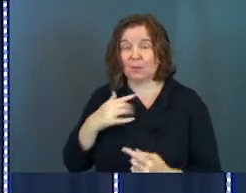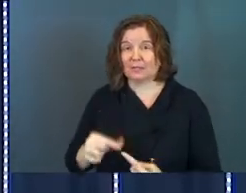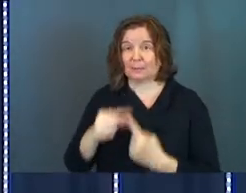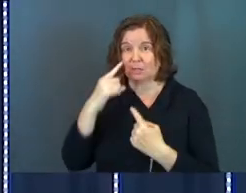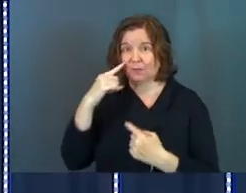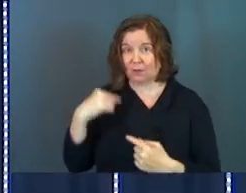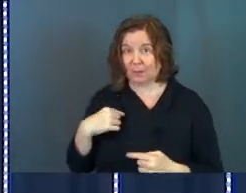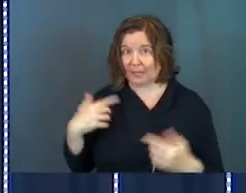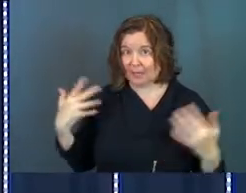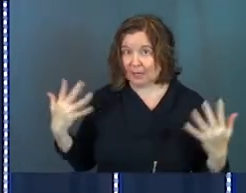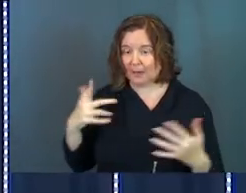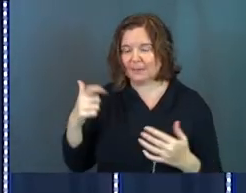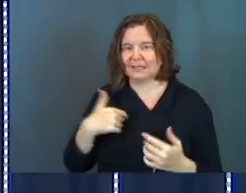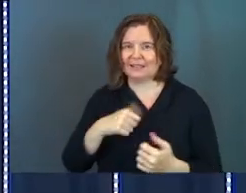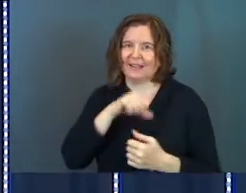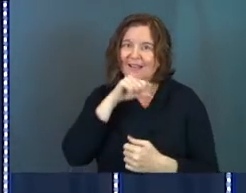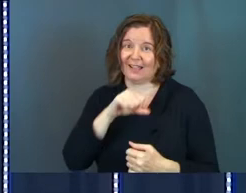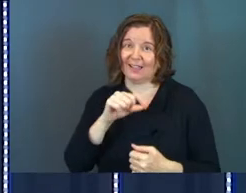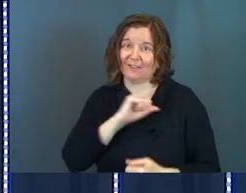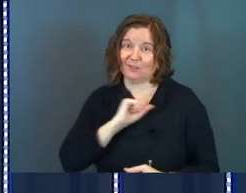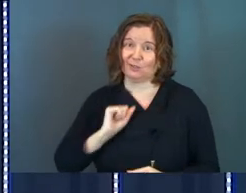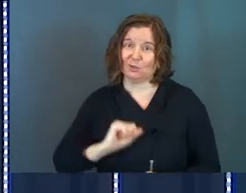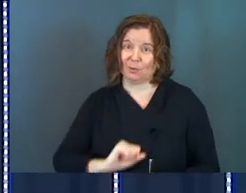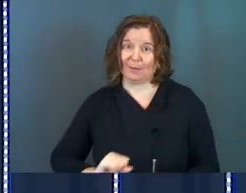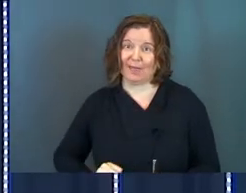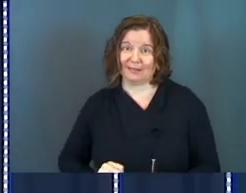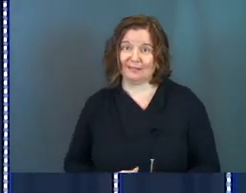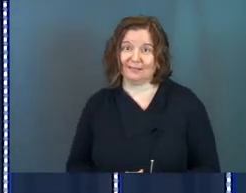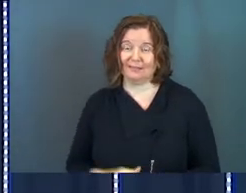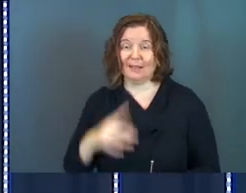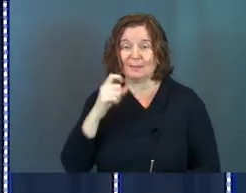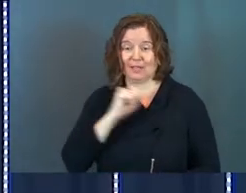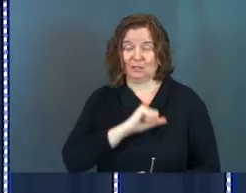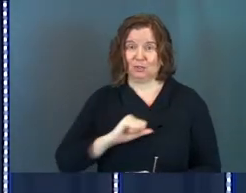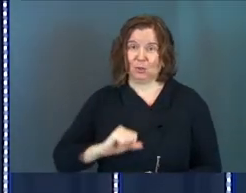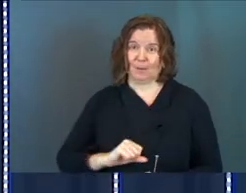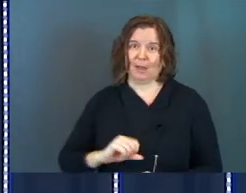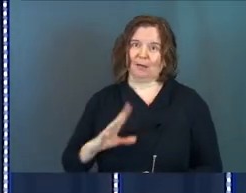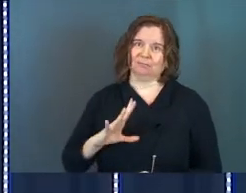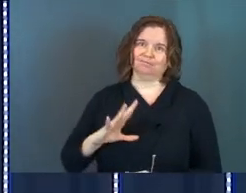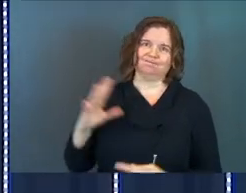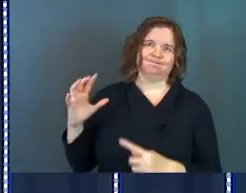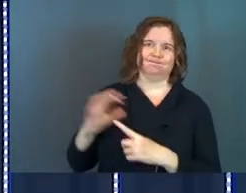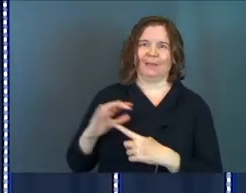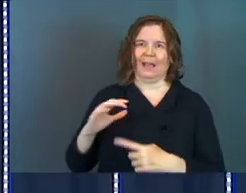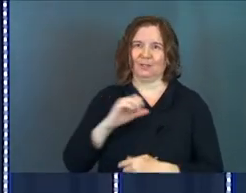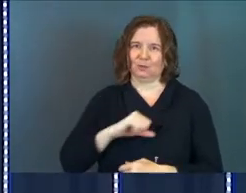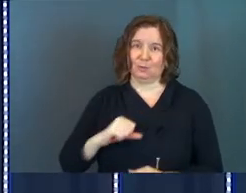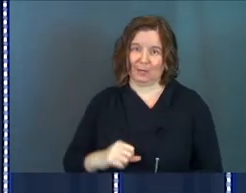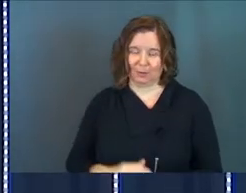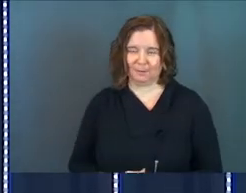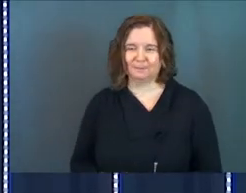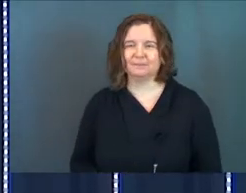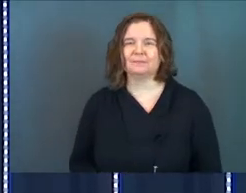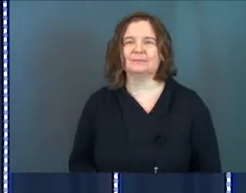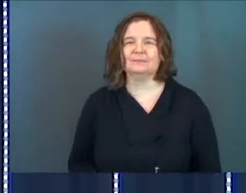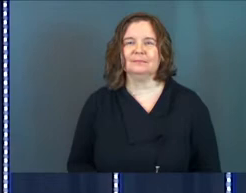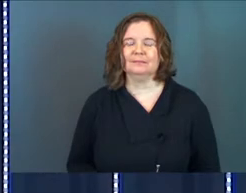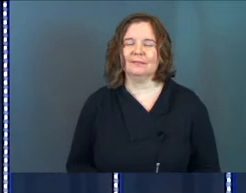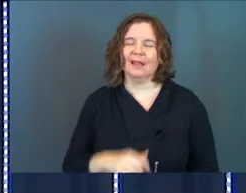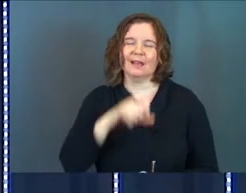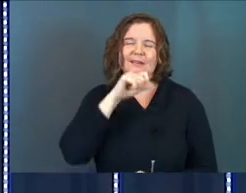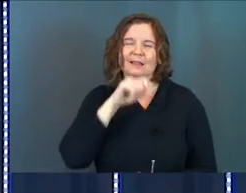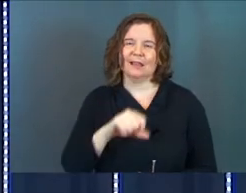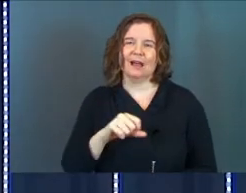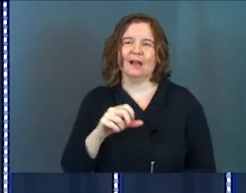special for me because I loved Superman. Because Superman is the best superhero. I just